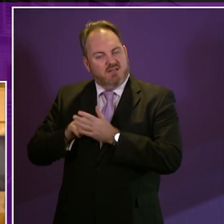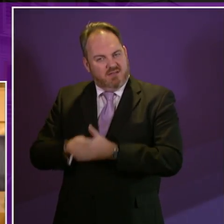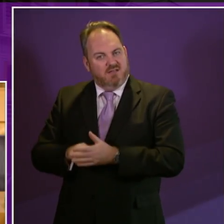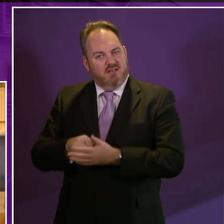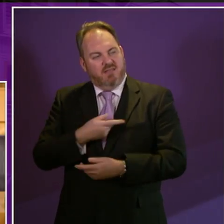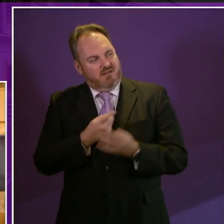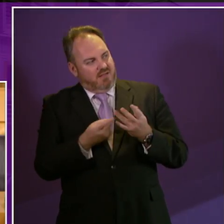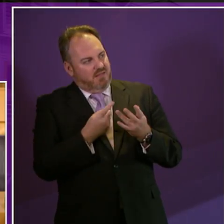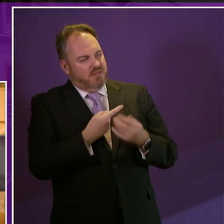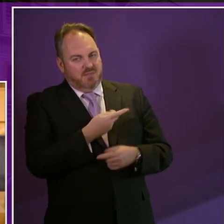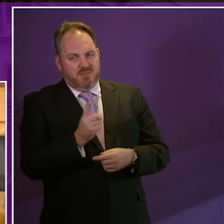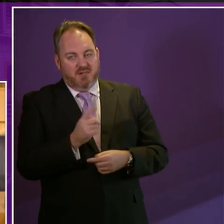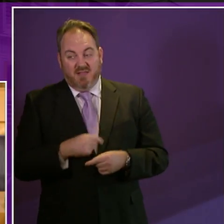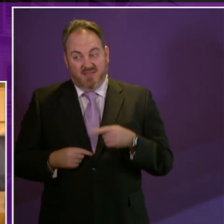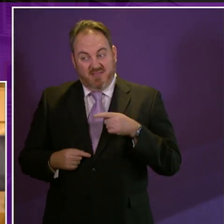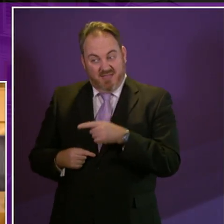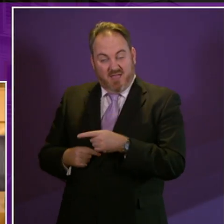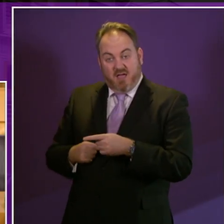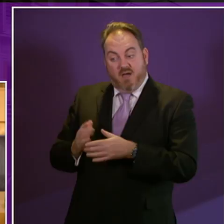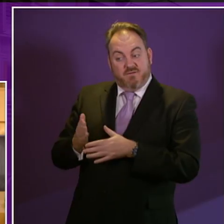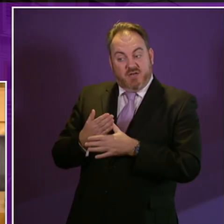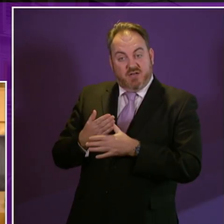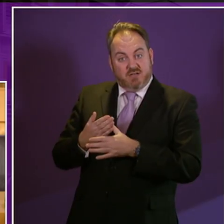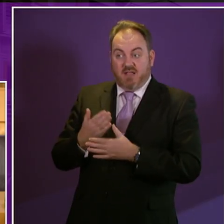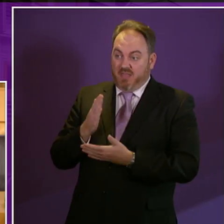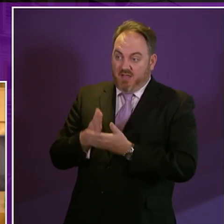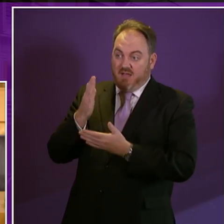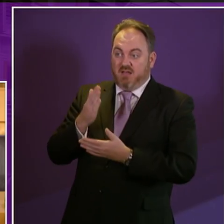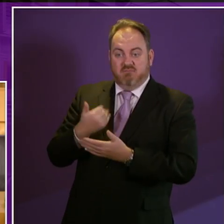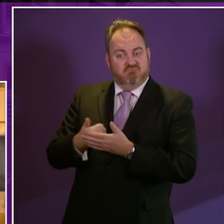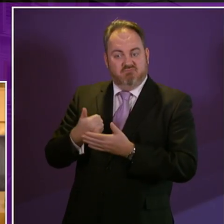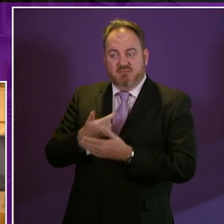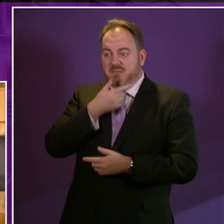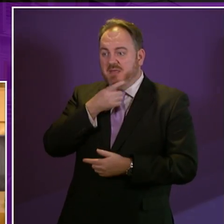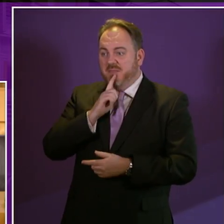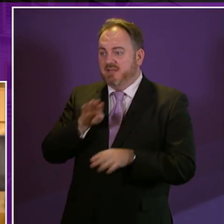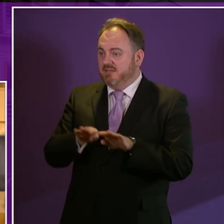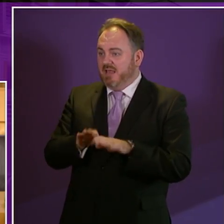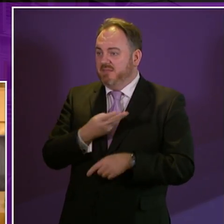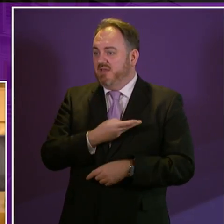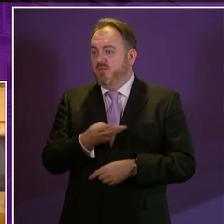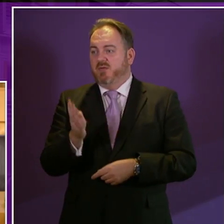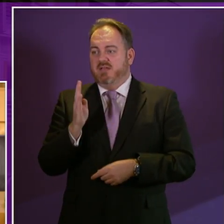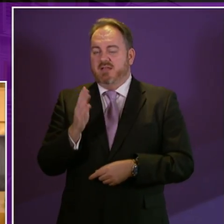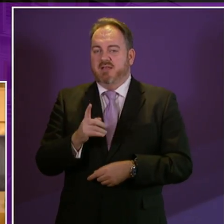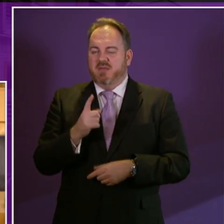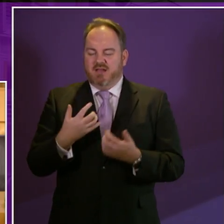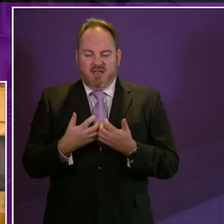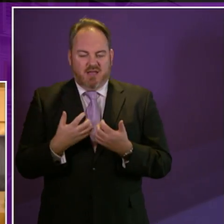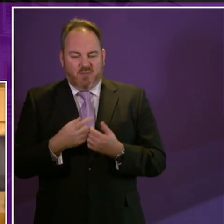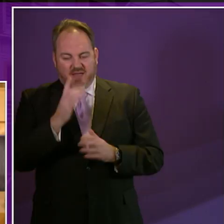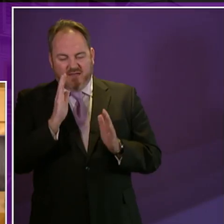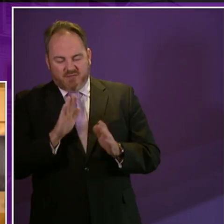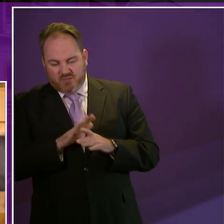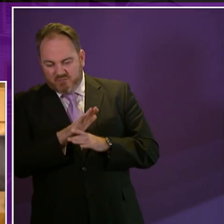we all agree they are people first but it is time to make serious and long-lasting inroads into changing